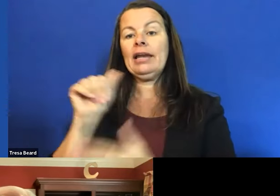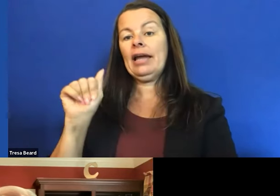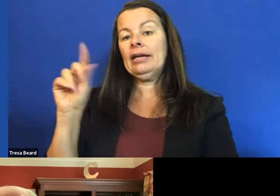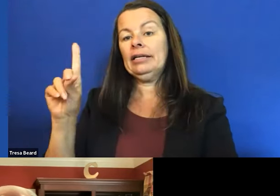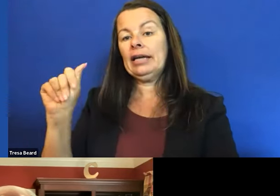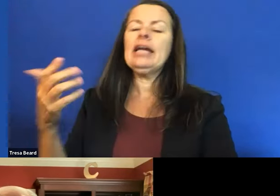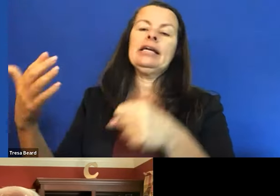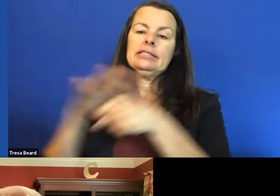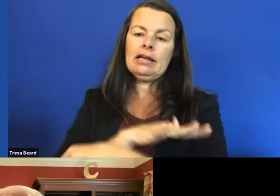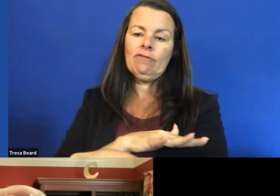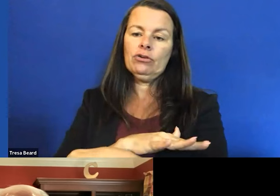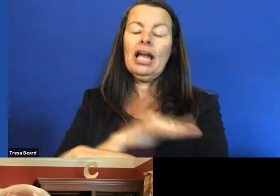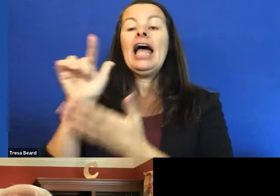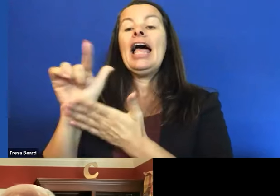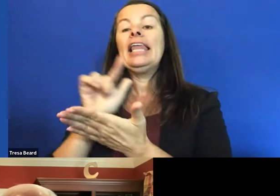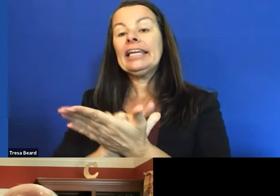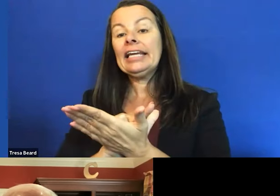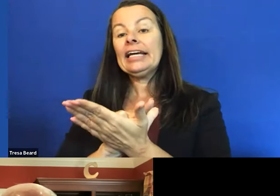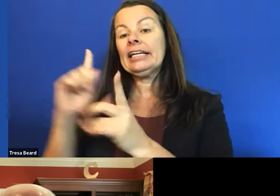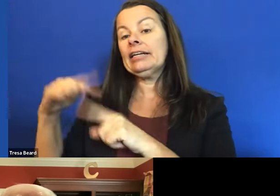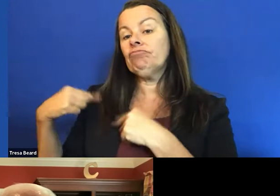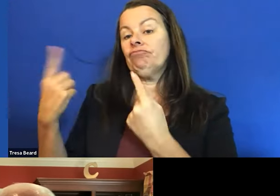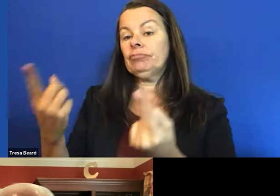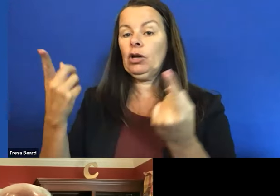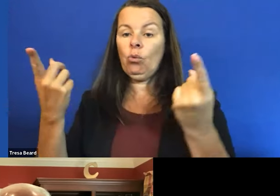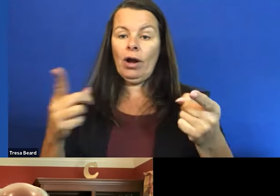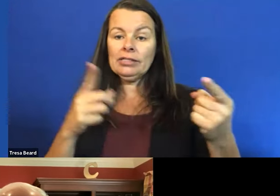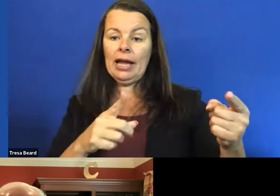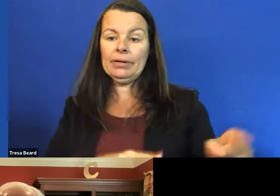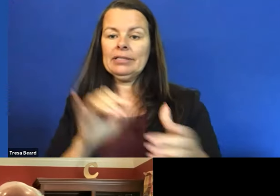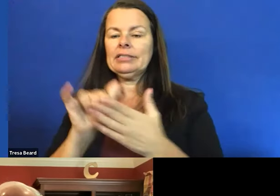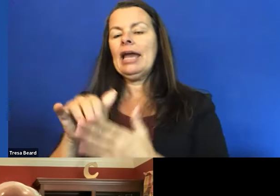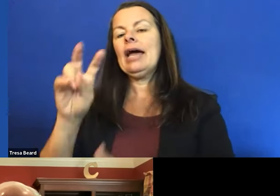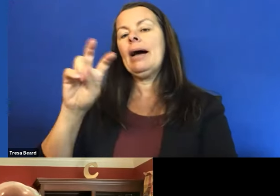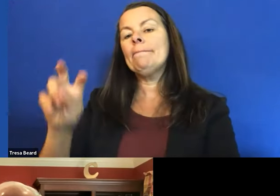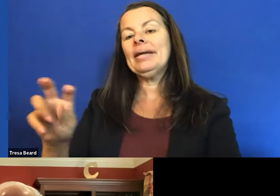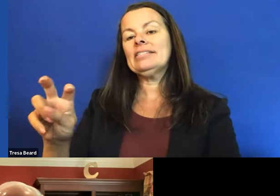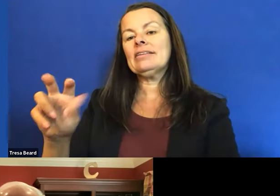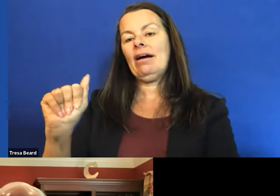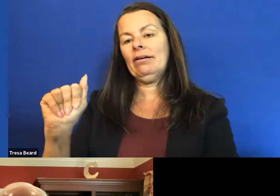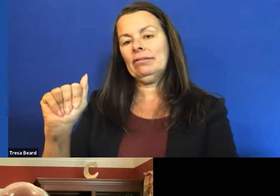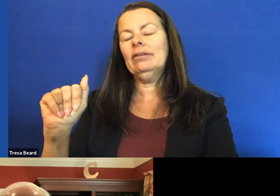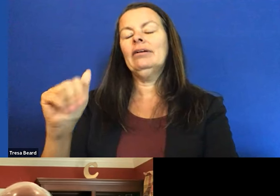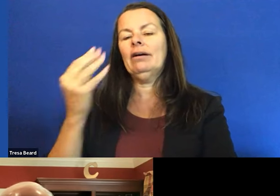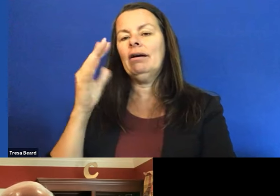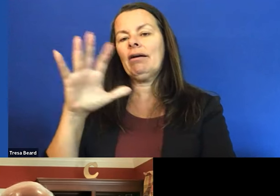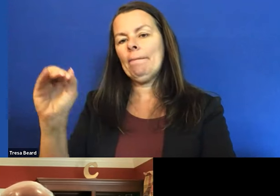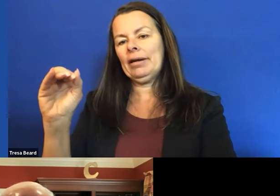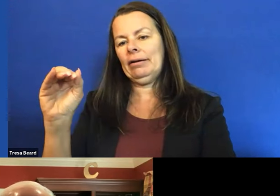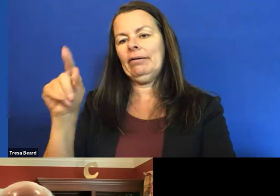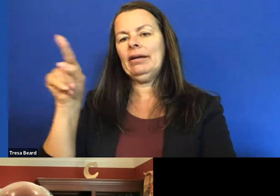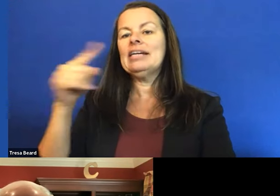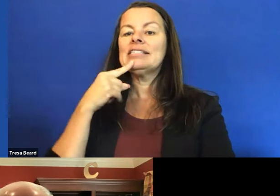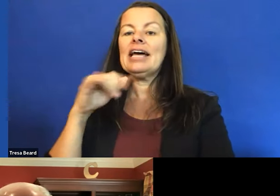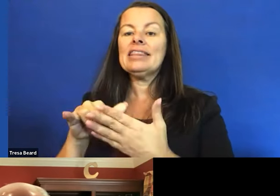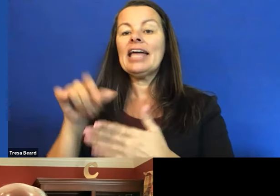covered. Legally, what's been happening is that a pizza company, more specifically, said that